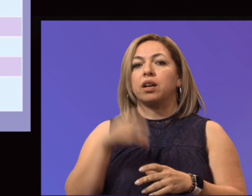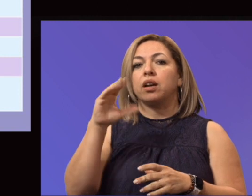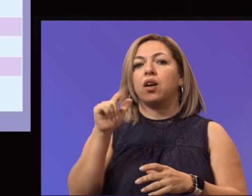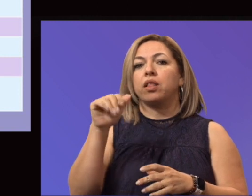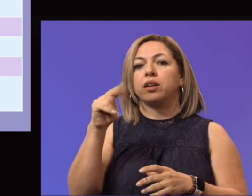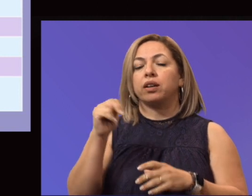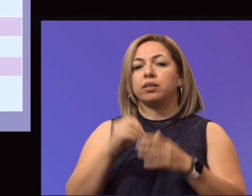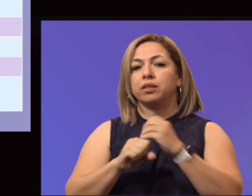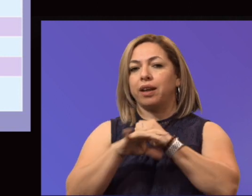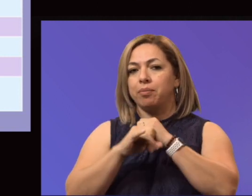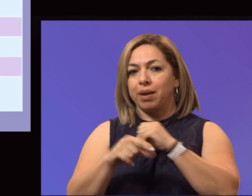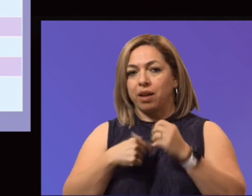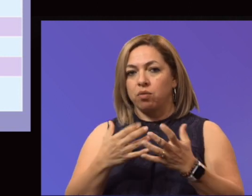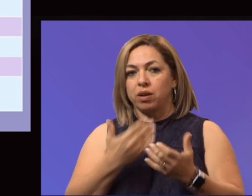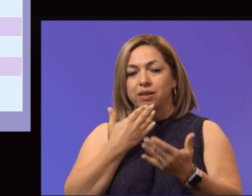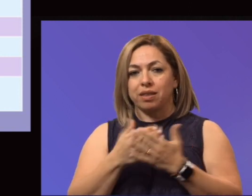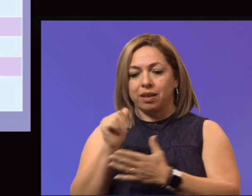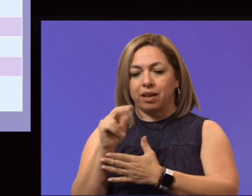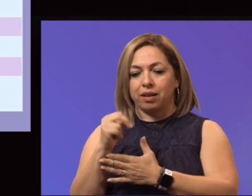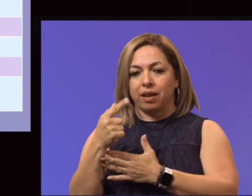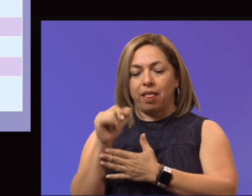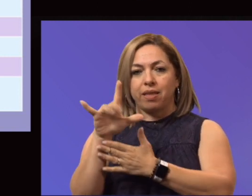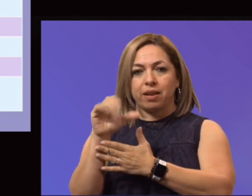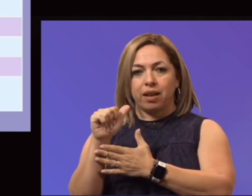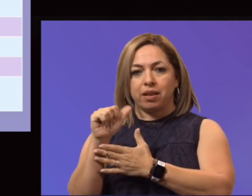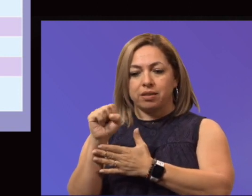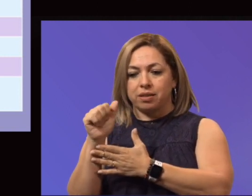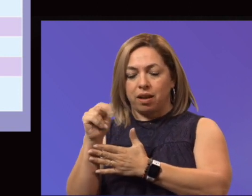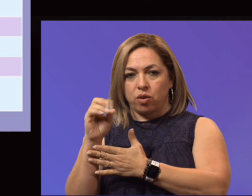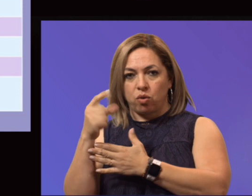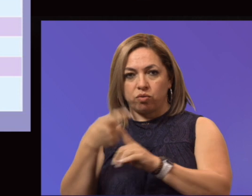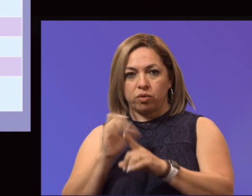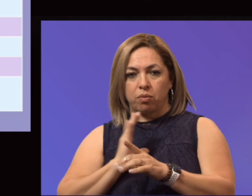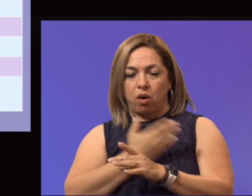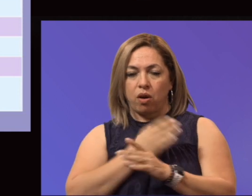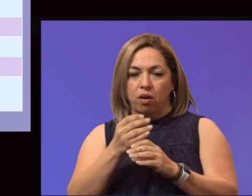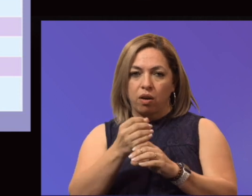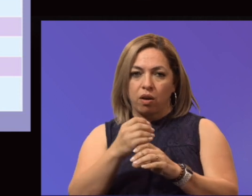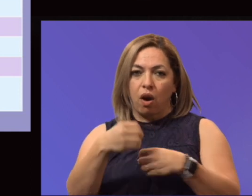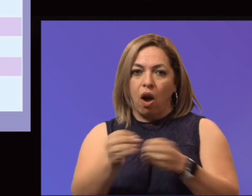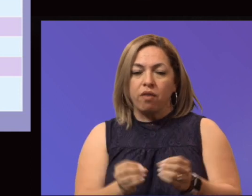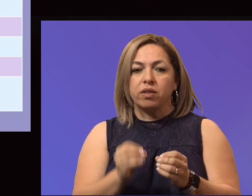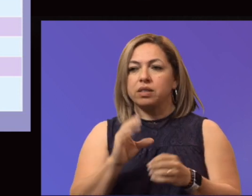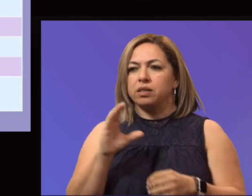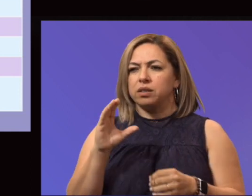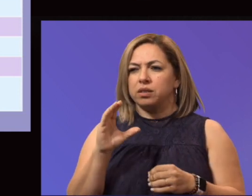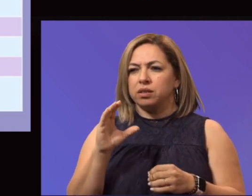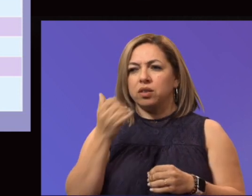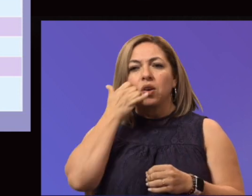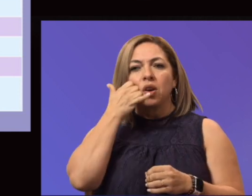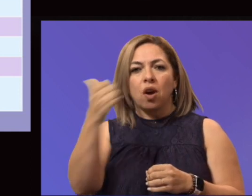thank Student Services and I want to thank Angelica Sano from our office and the entire calling campaign team. There has been